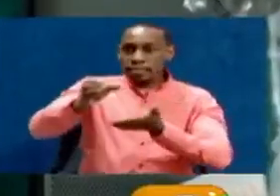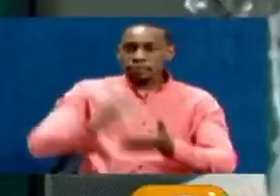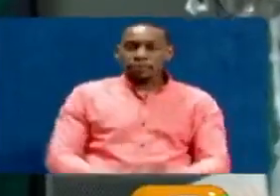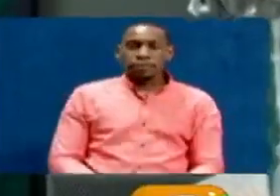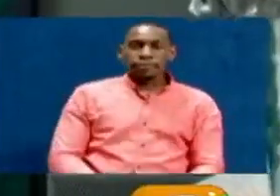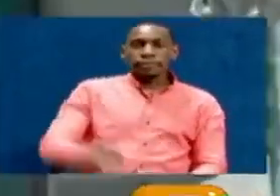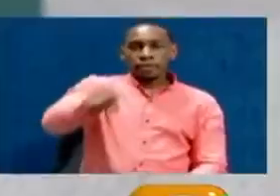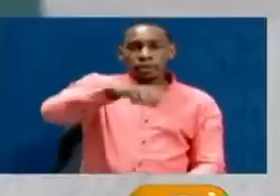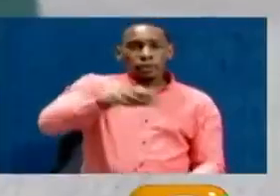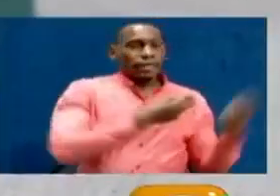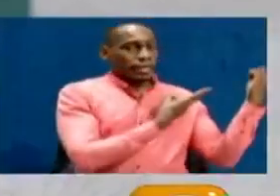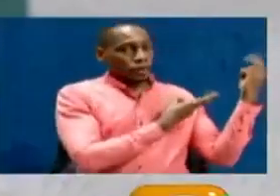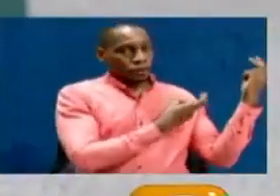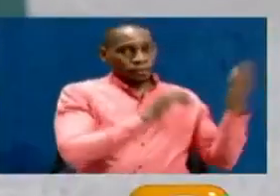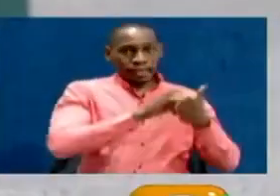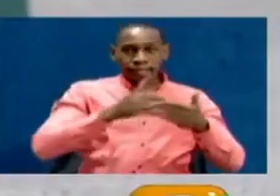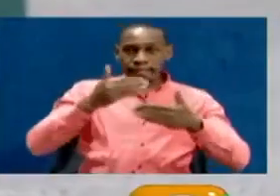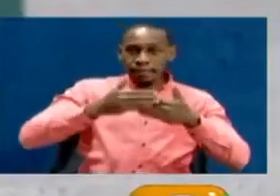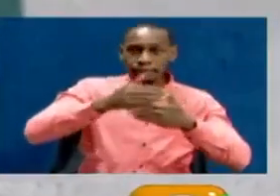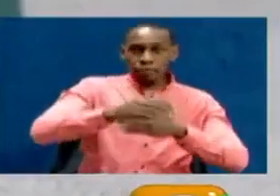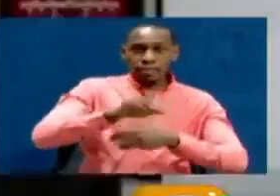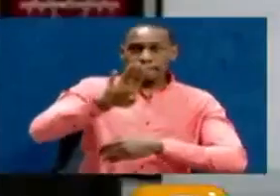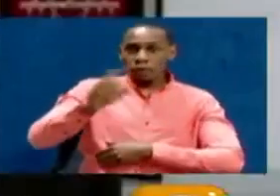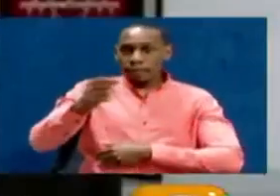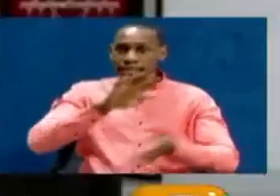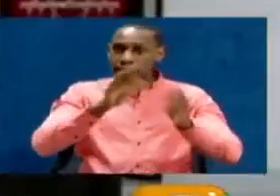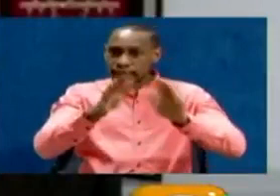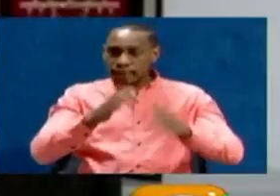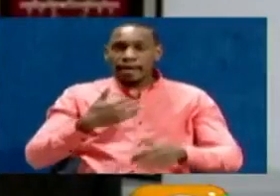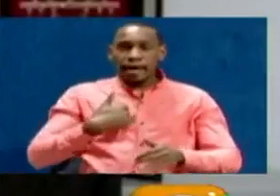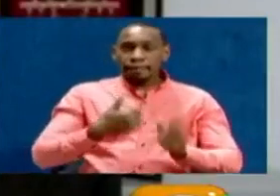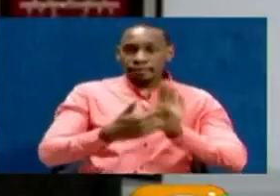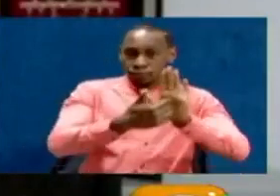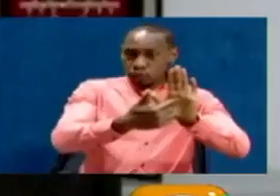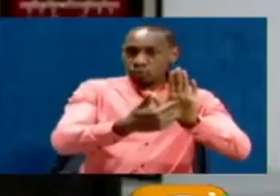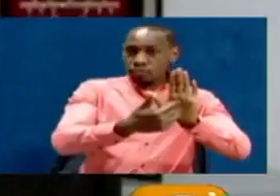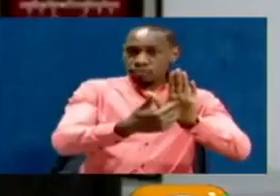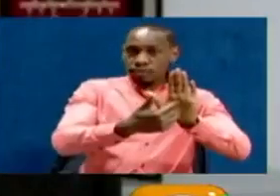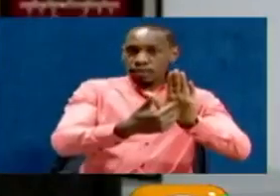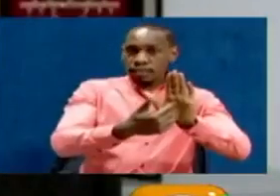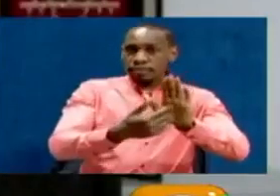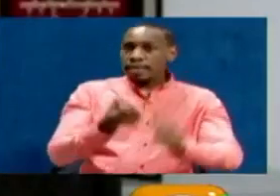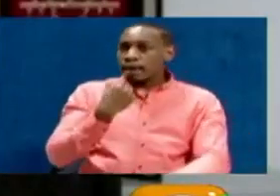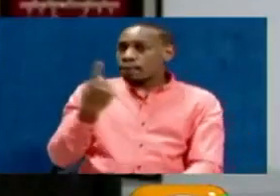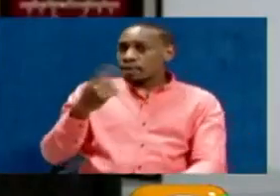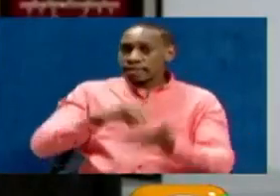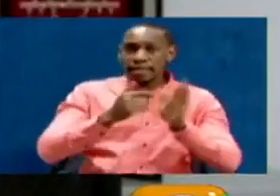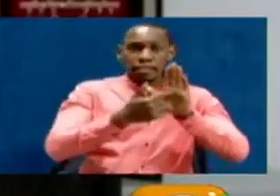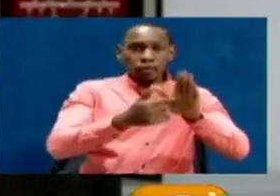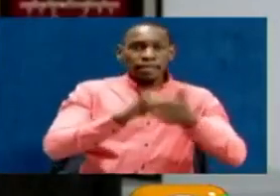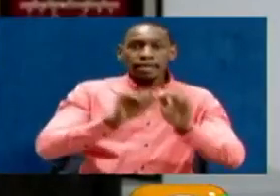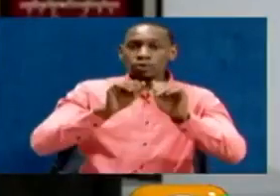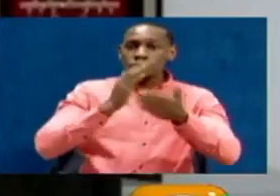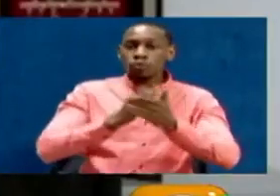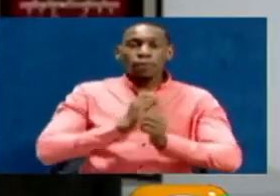We hope that in the next four months or so, we'll get a signal, an early signal from one of these vaccines that shows that it's